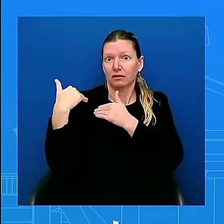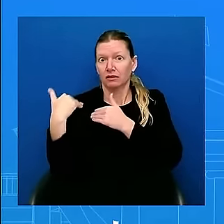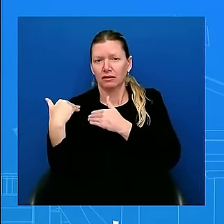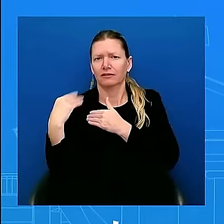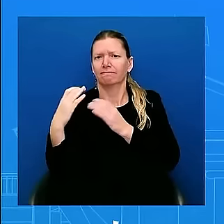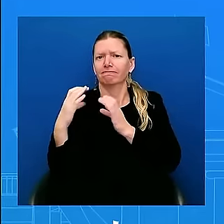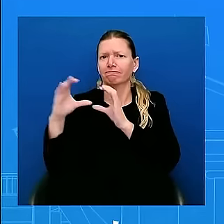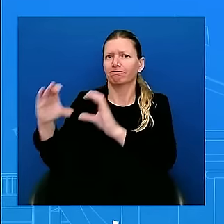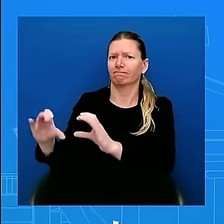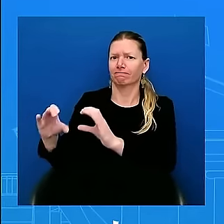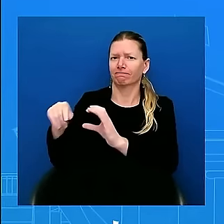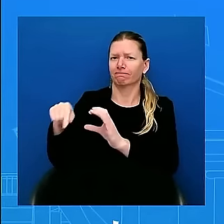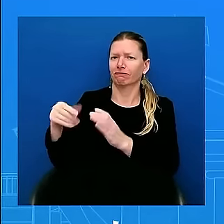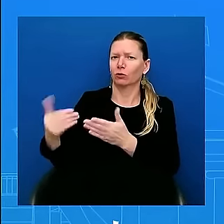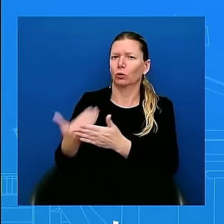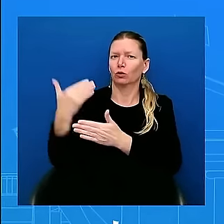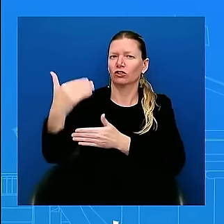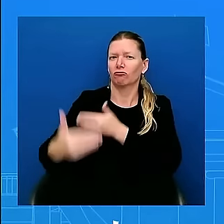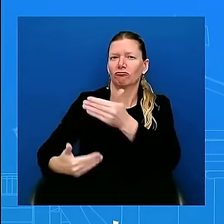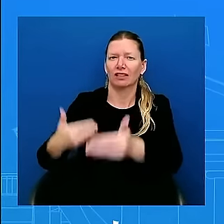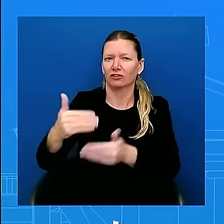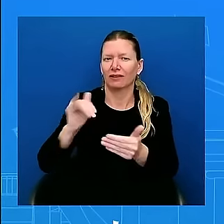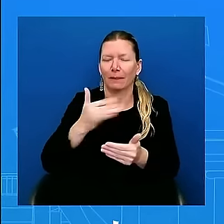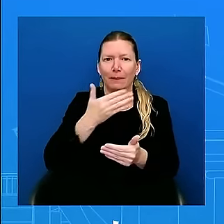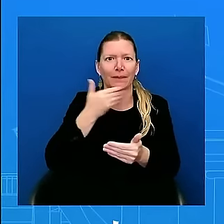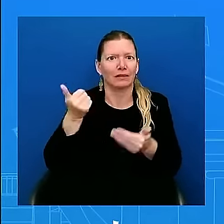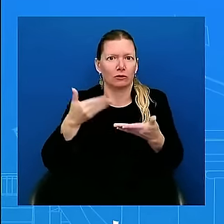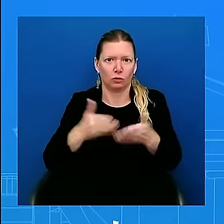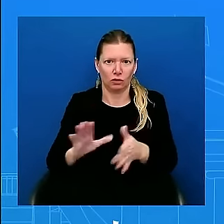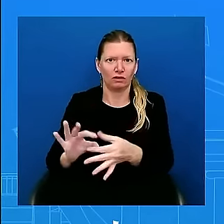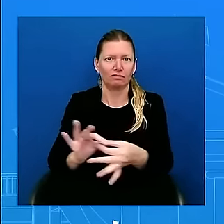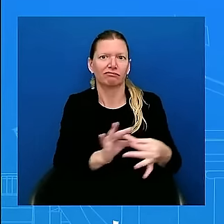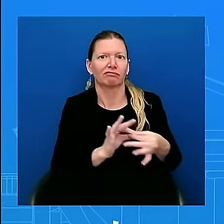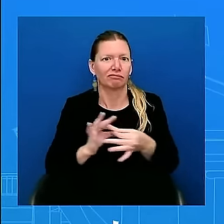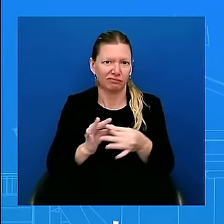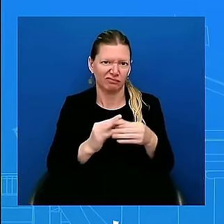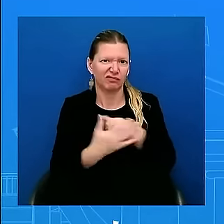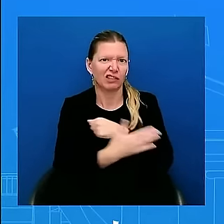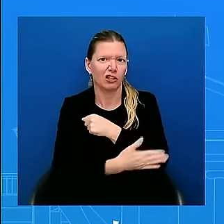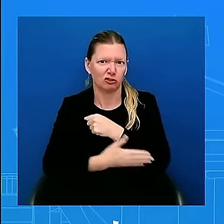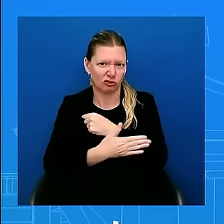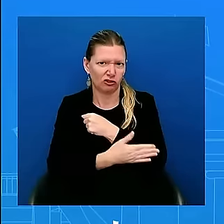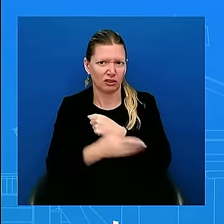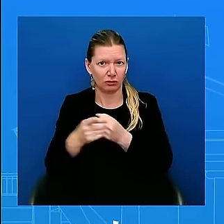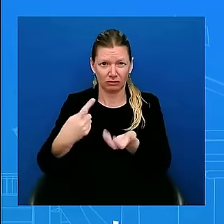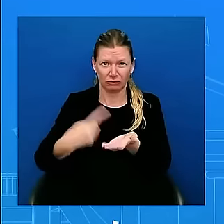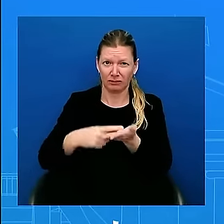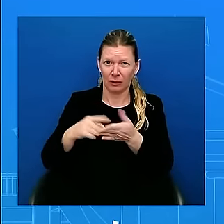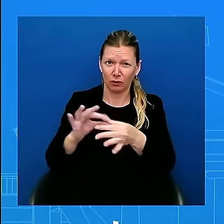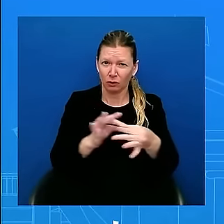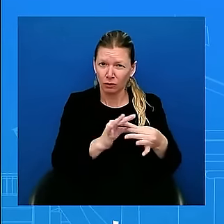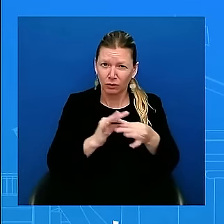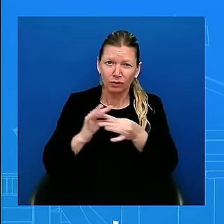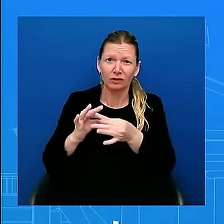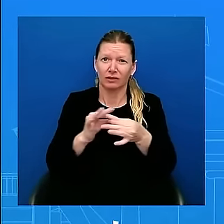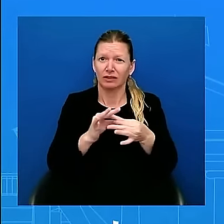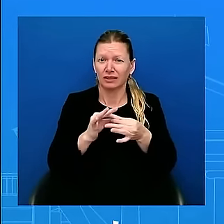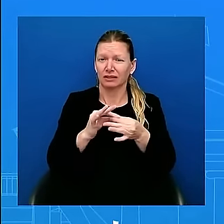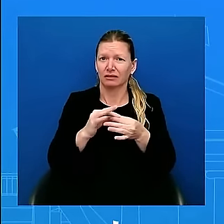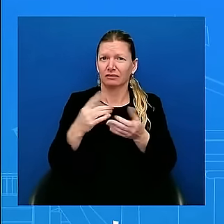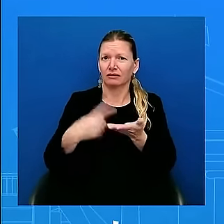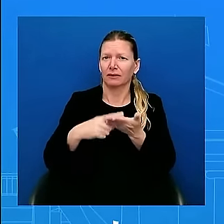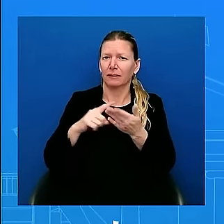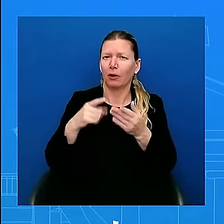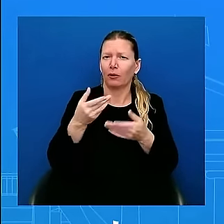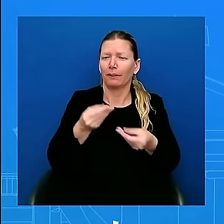I know there is a time and a place for long years of experience in public life, but there's also a time and a place for new voices,